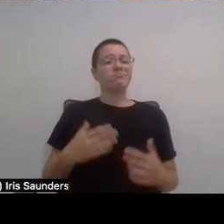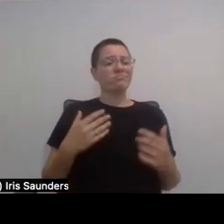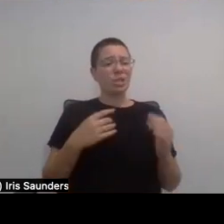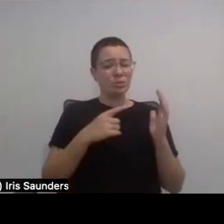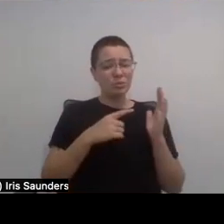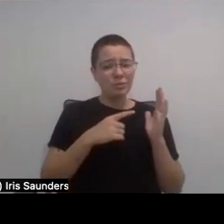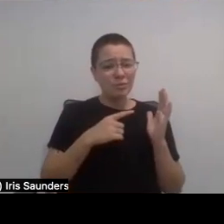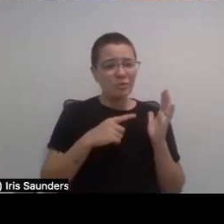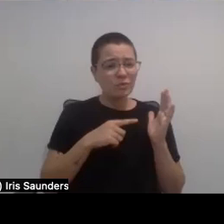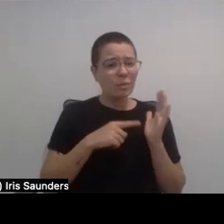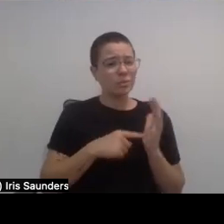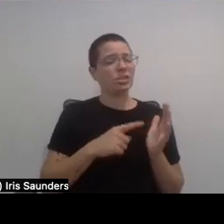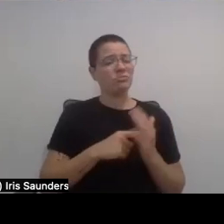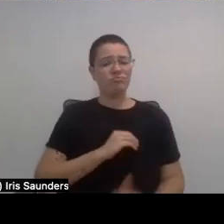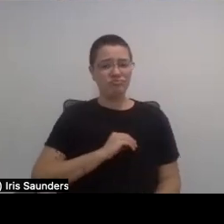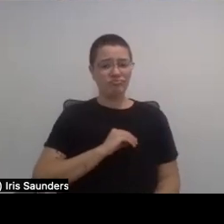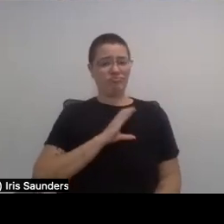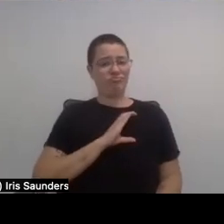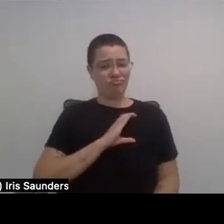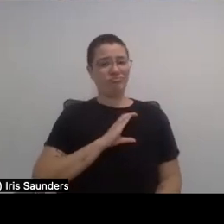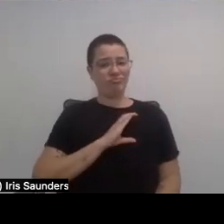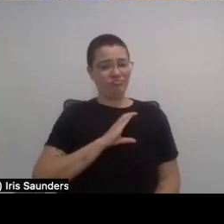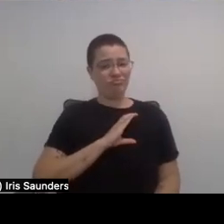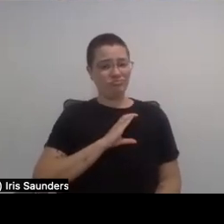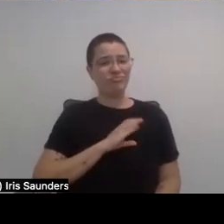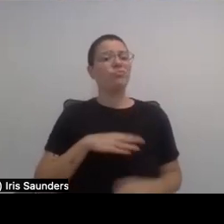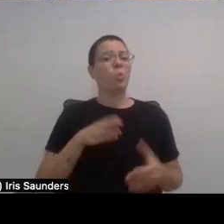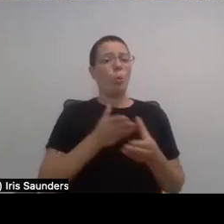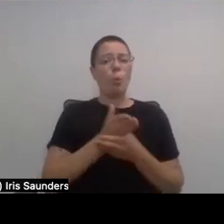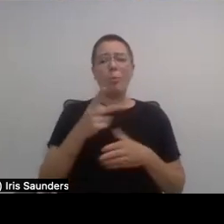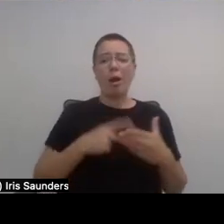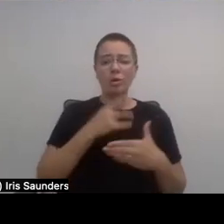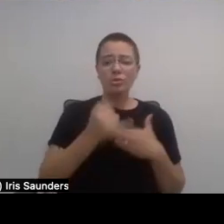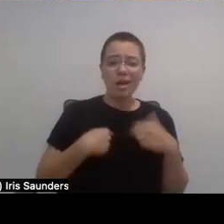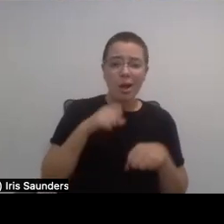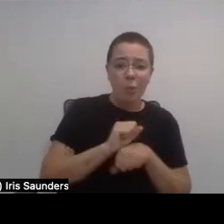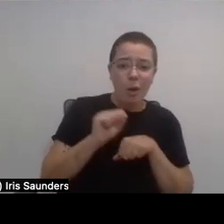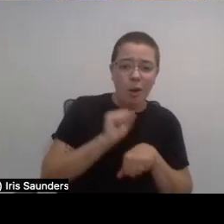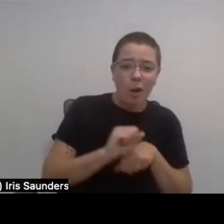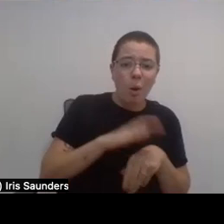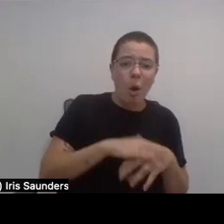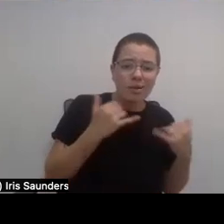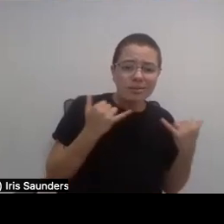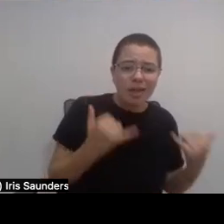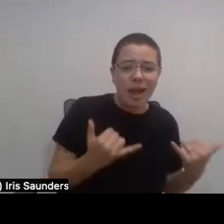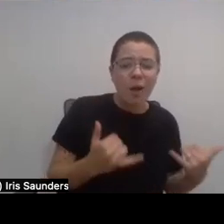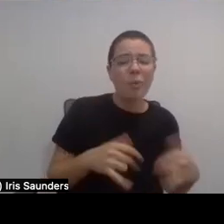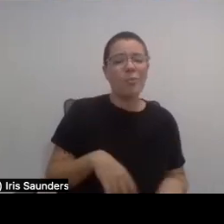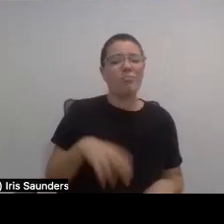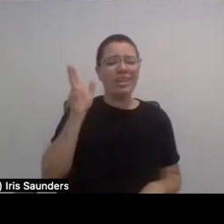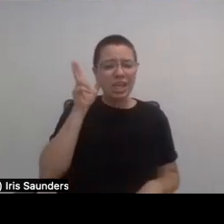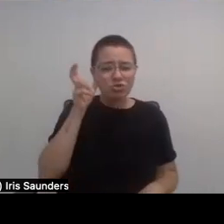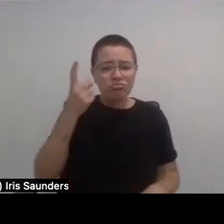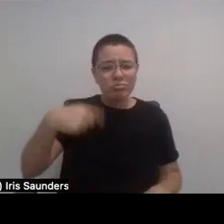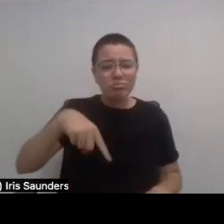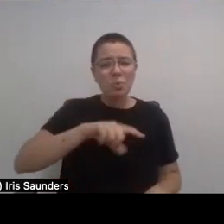feels me, even the projects I'm working on now and just hearing the women and hearing the people's stories,